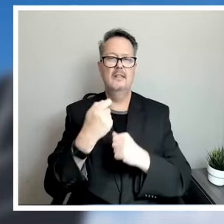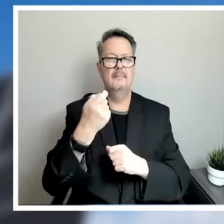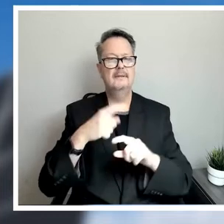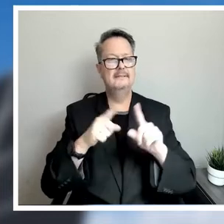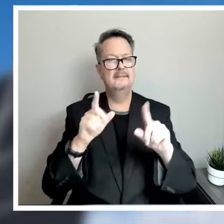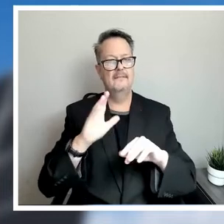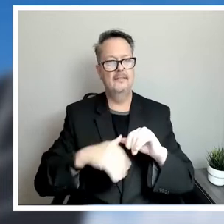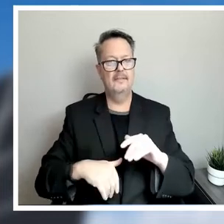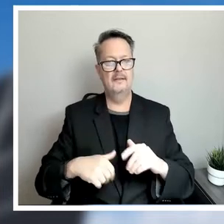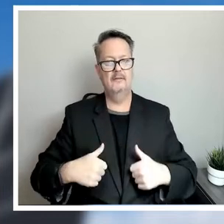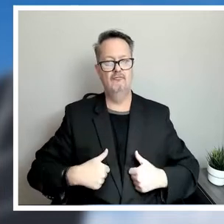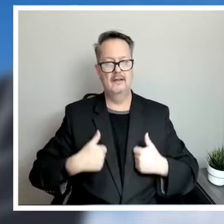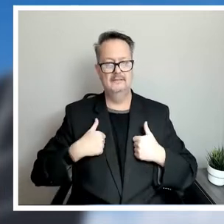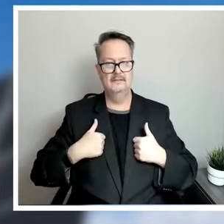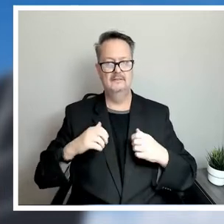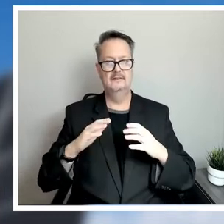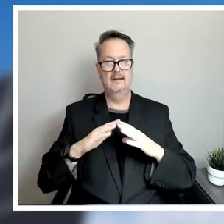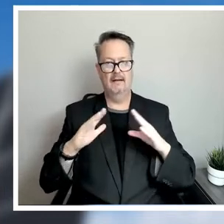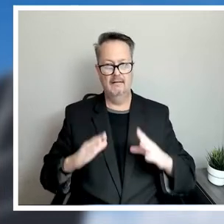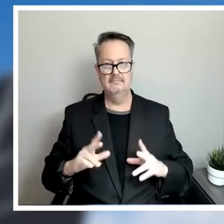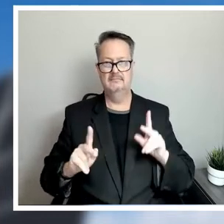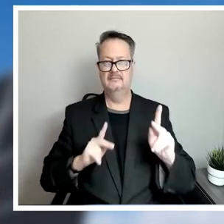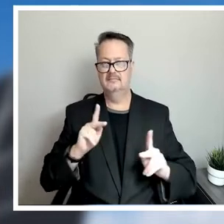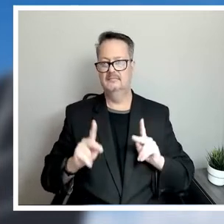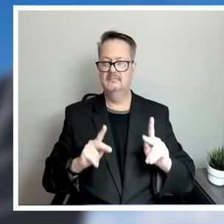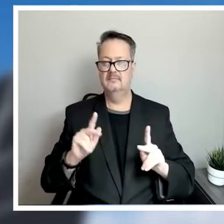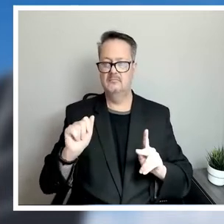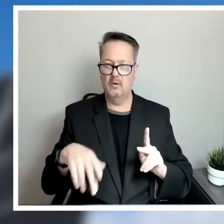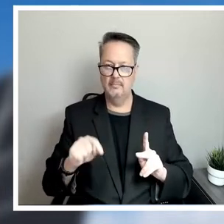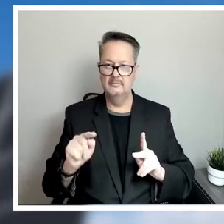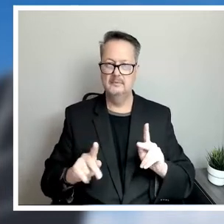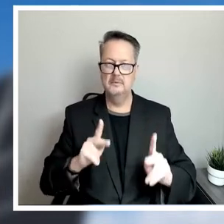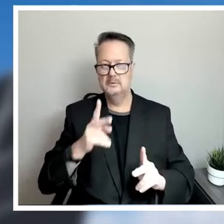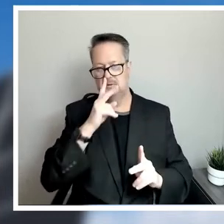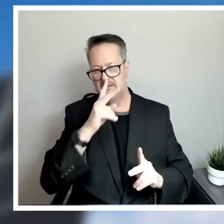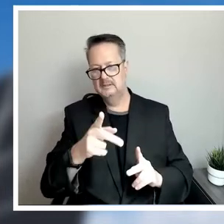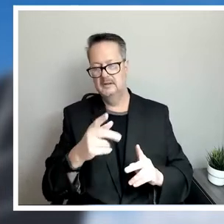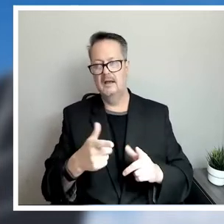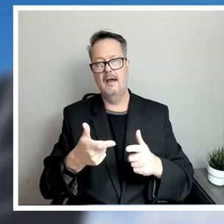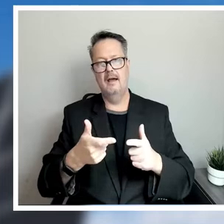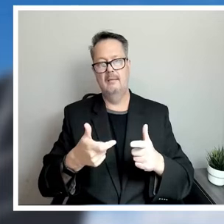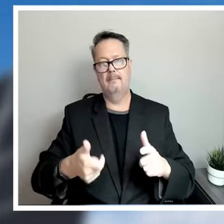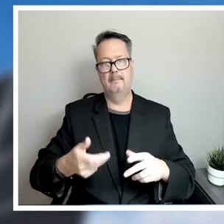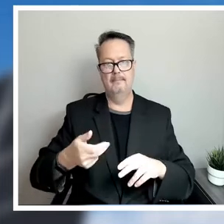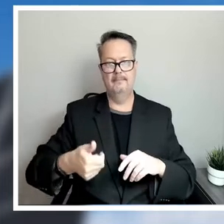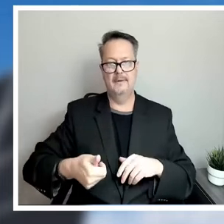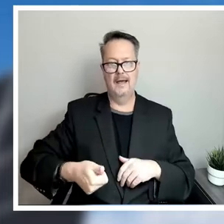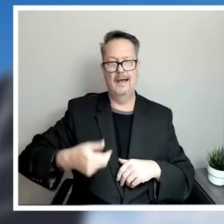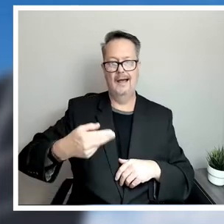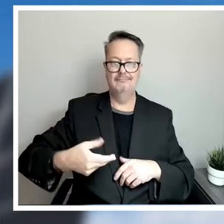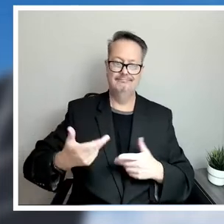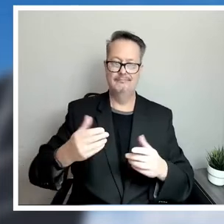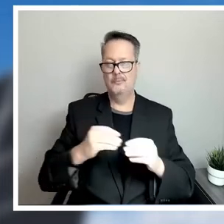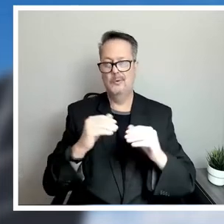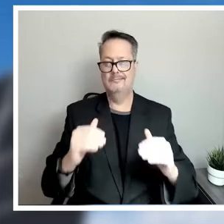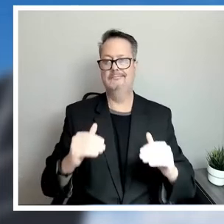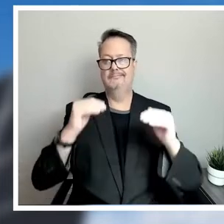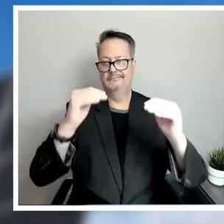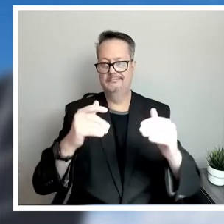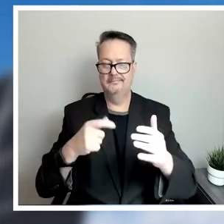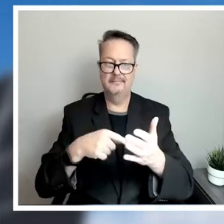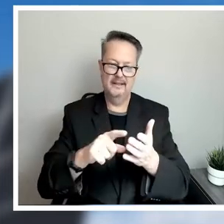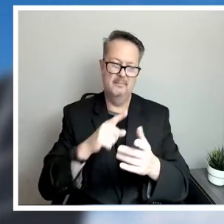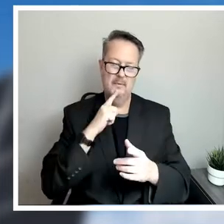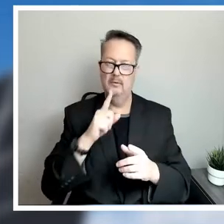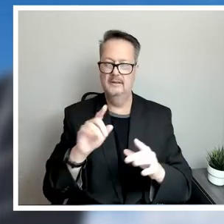customers. And so you see that they've got a little bit higher total bill impact, but you can see the nominal amounts there as well. Gas customers have a